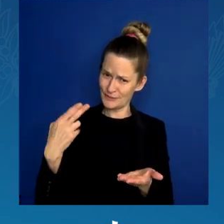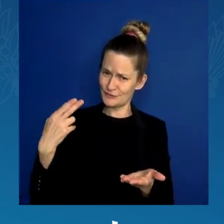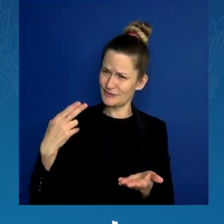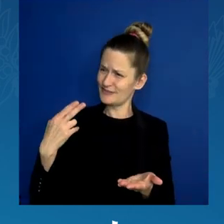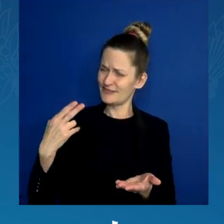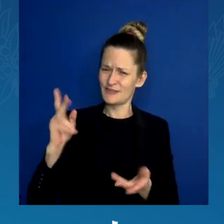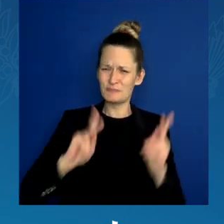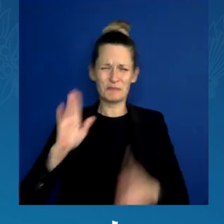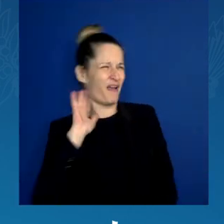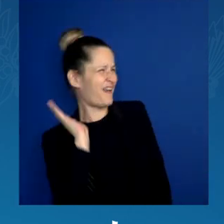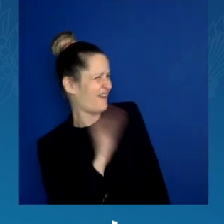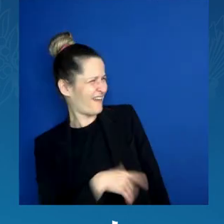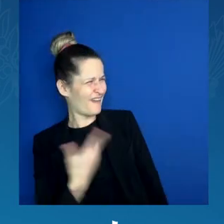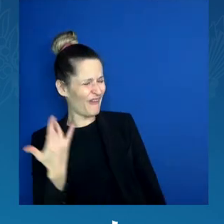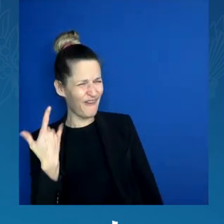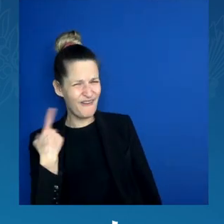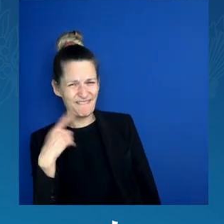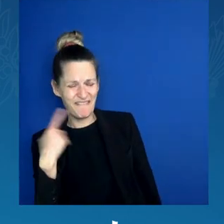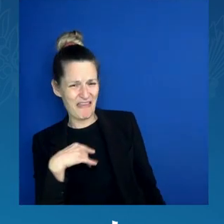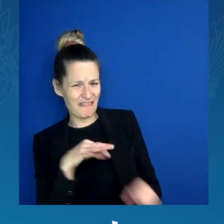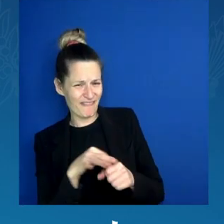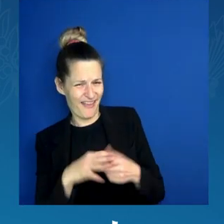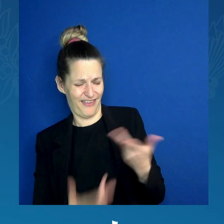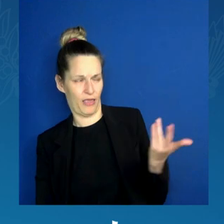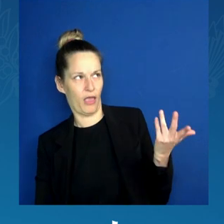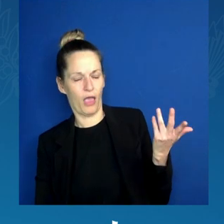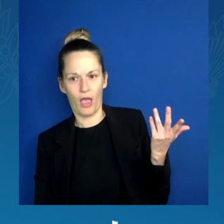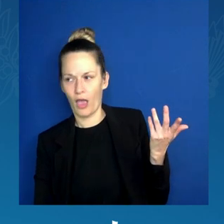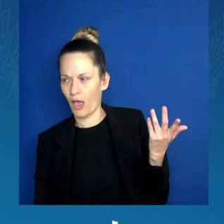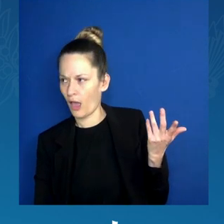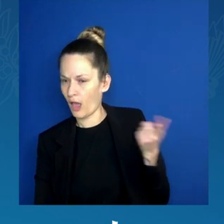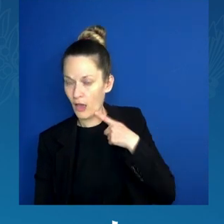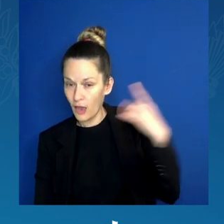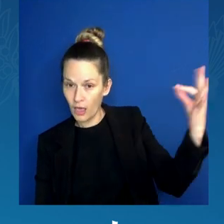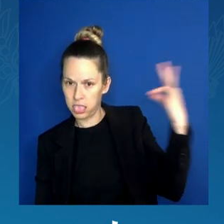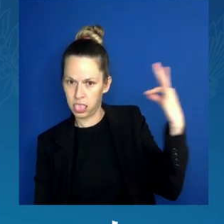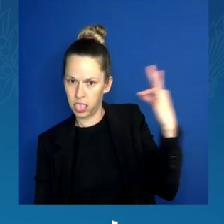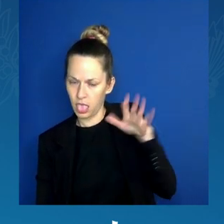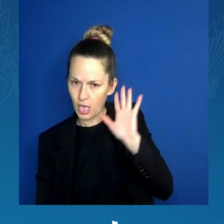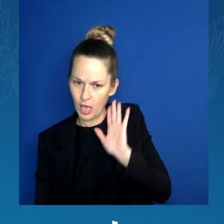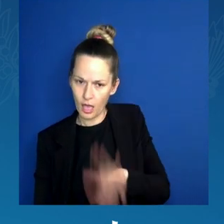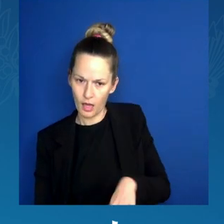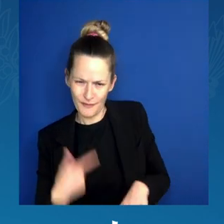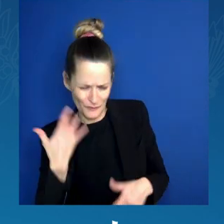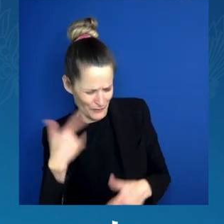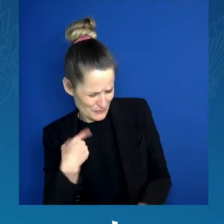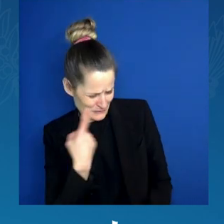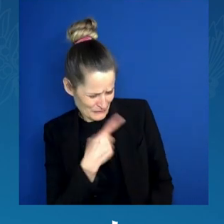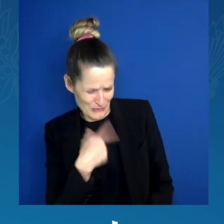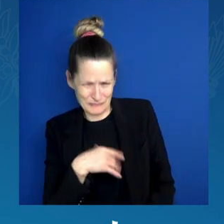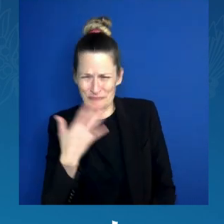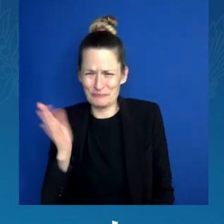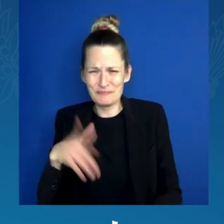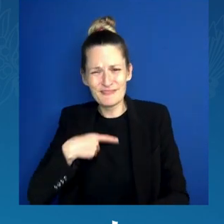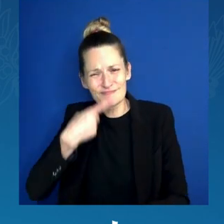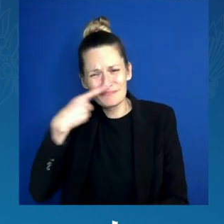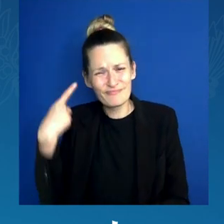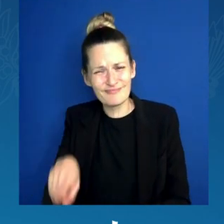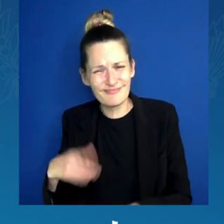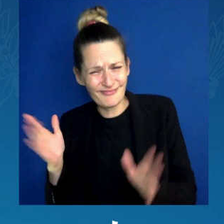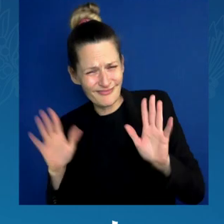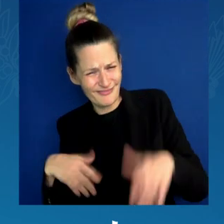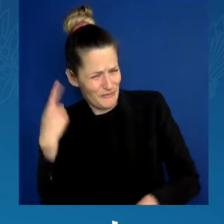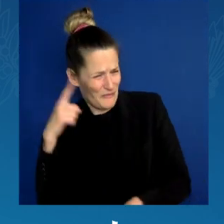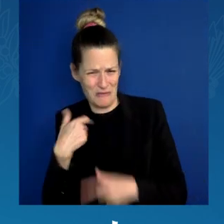Why are people like you begging people like me to take part in this process? The answer is very